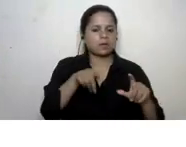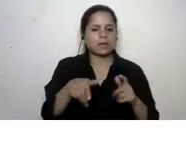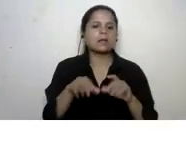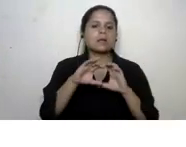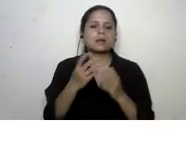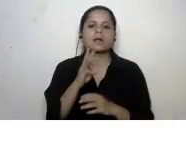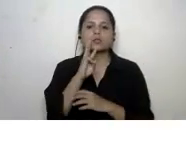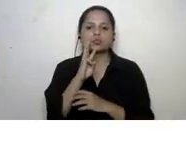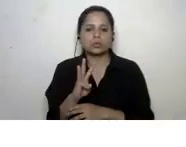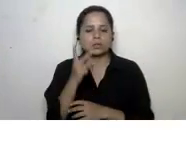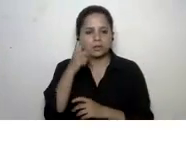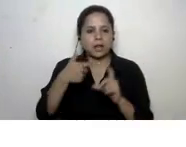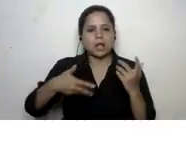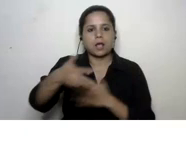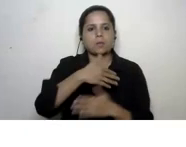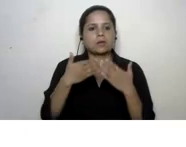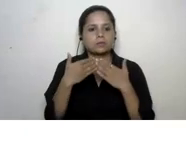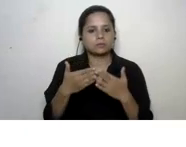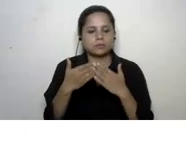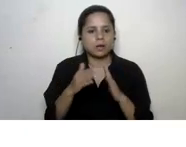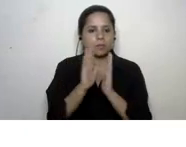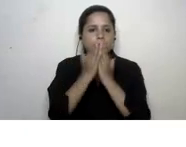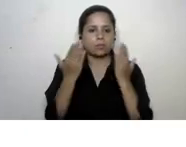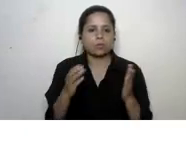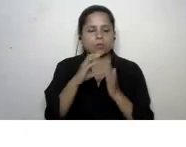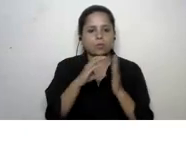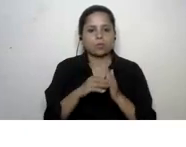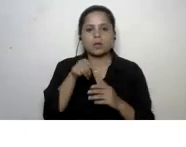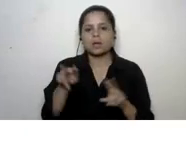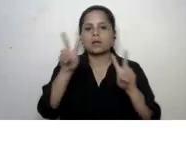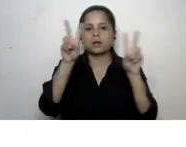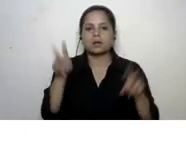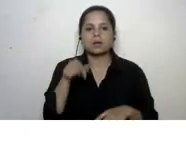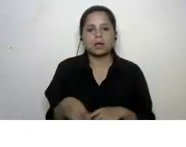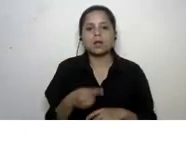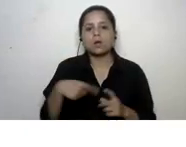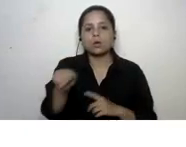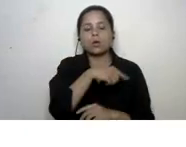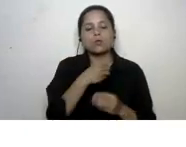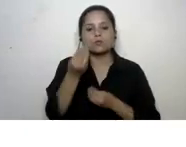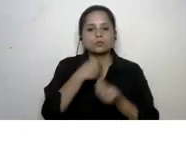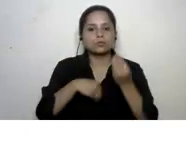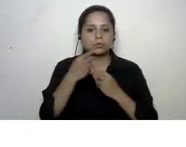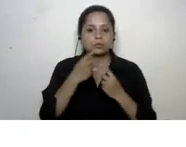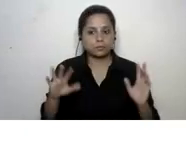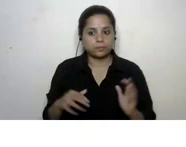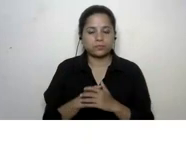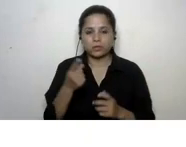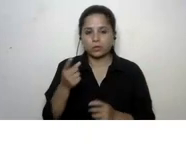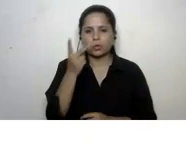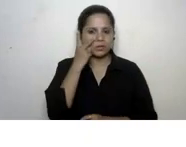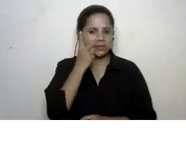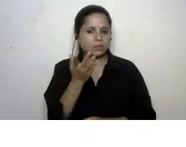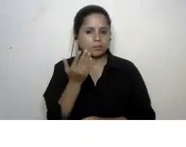a class three environmental studies text and the title of the lesson is foods we eat you can see some